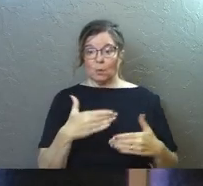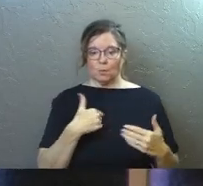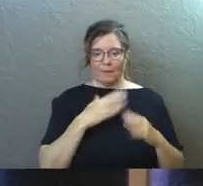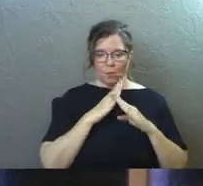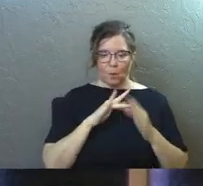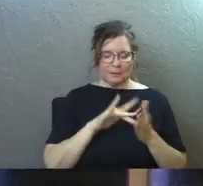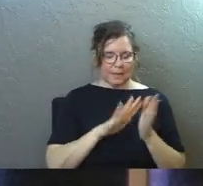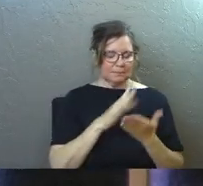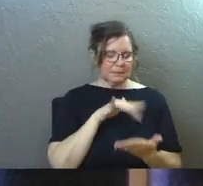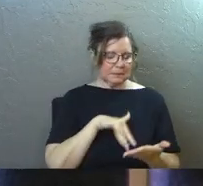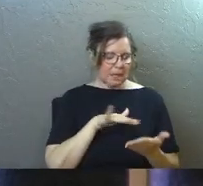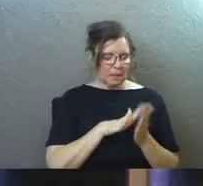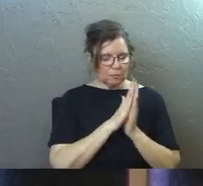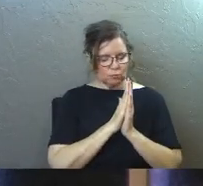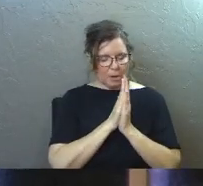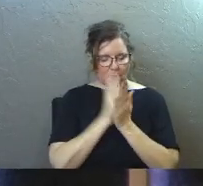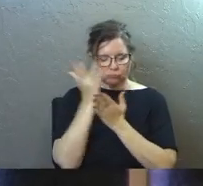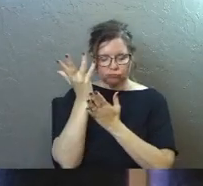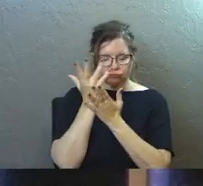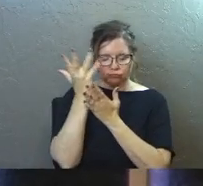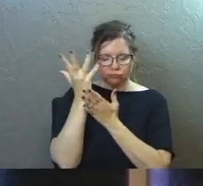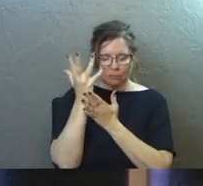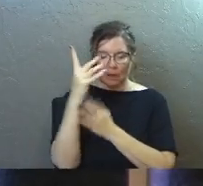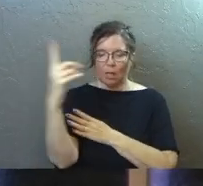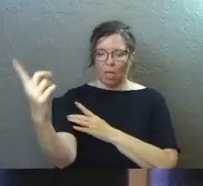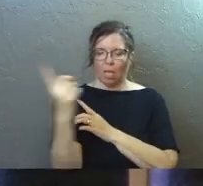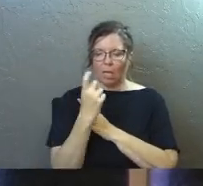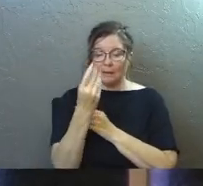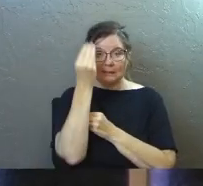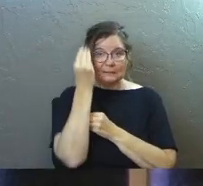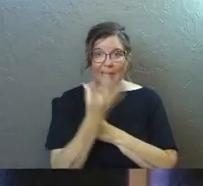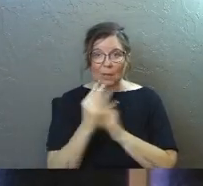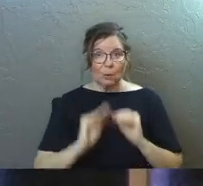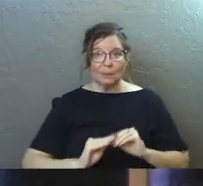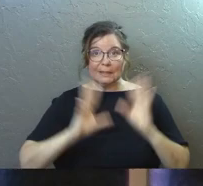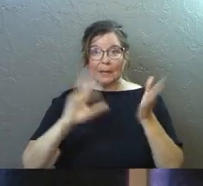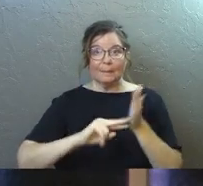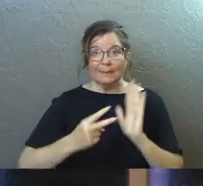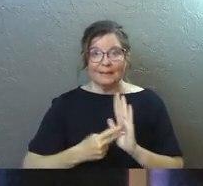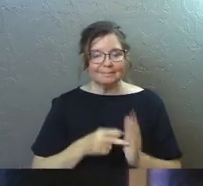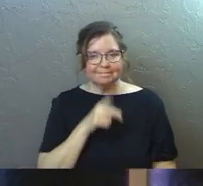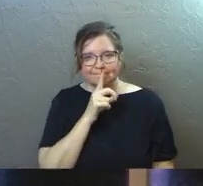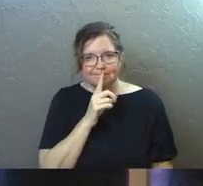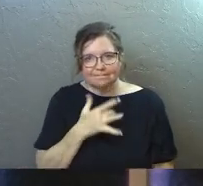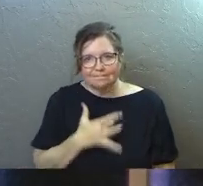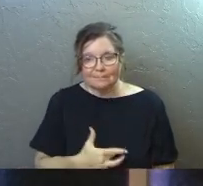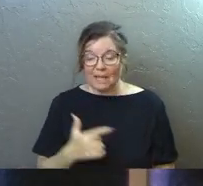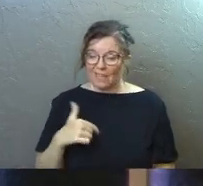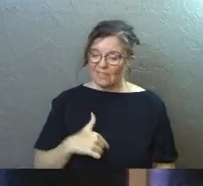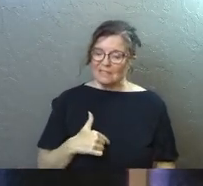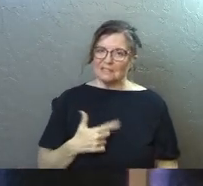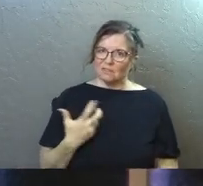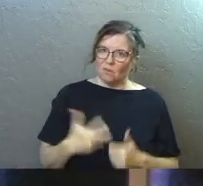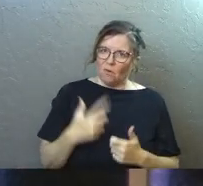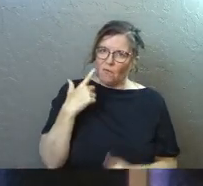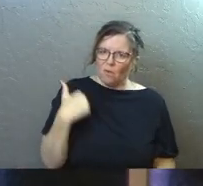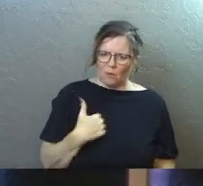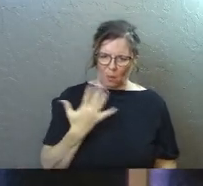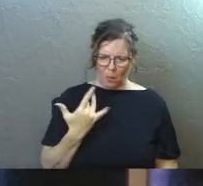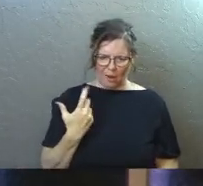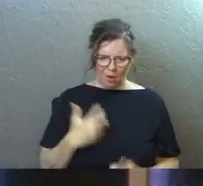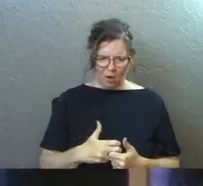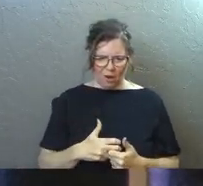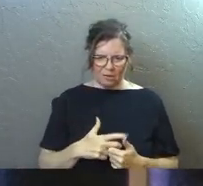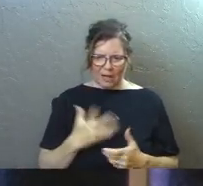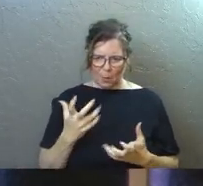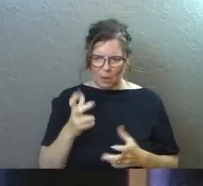having a quiet time face-to-face and just tell you what he means. And this kind of messes with us. Like, why is it